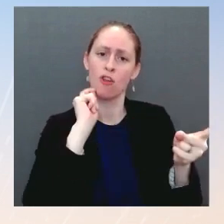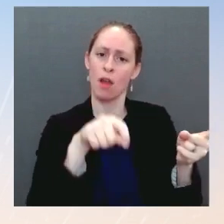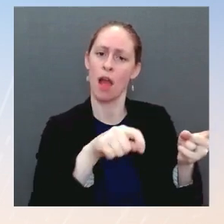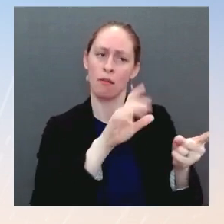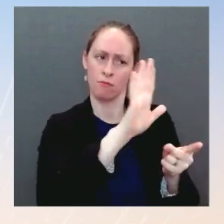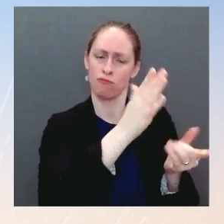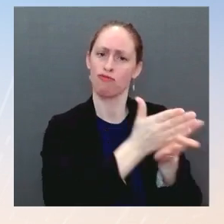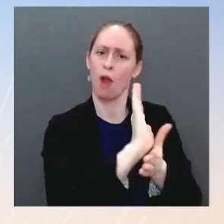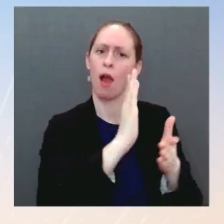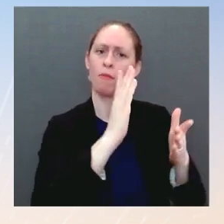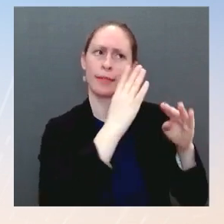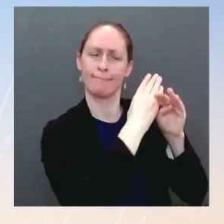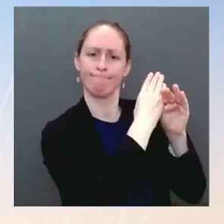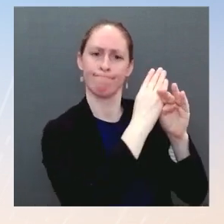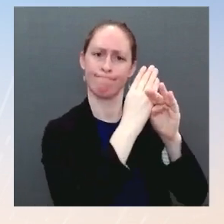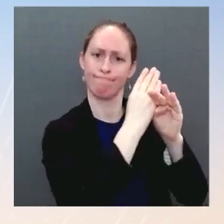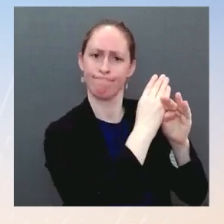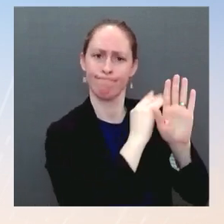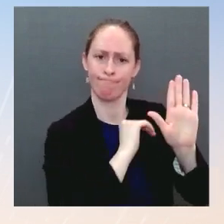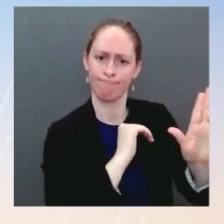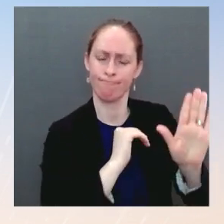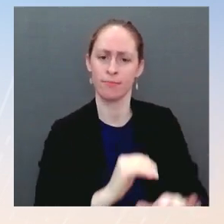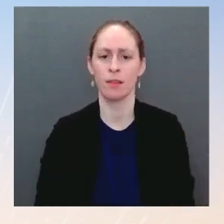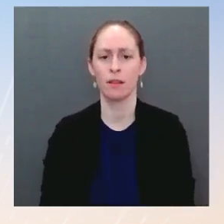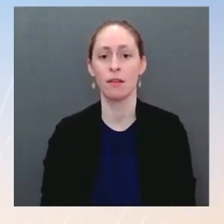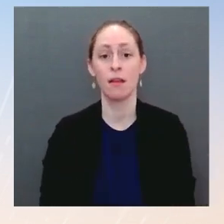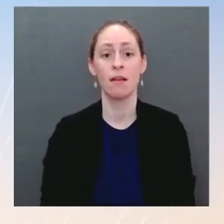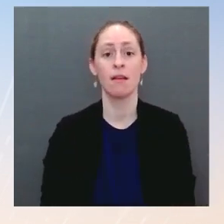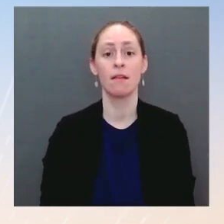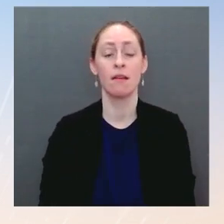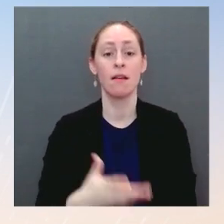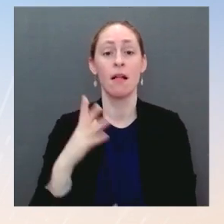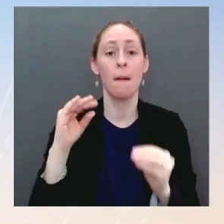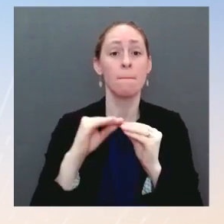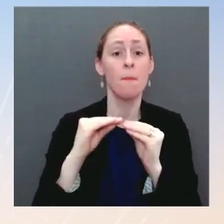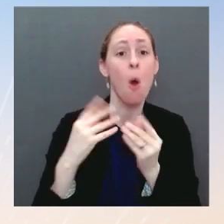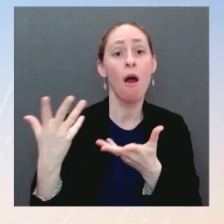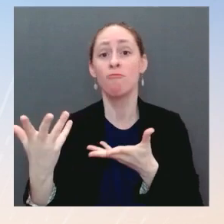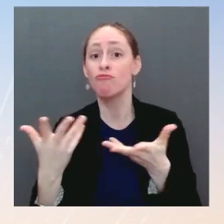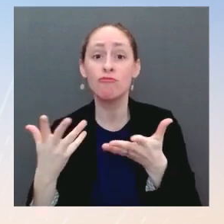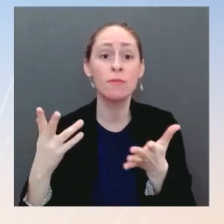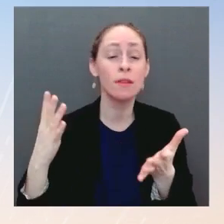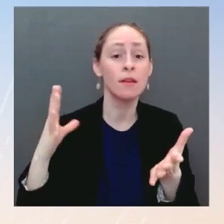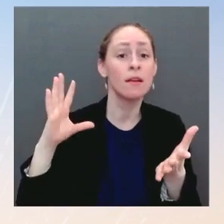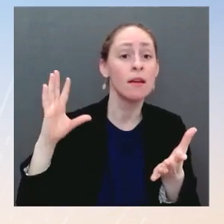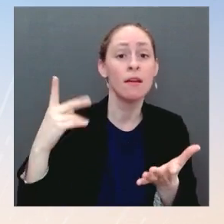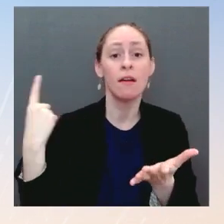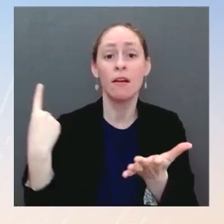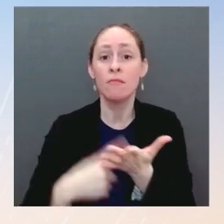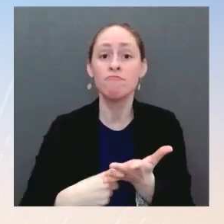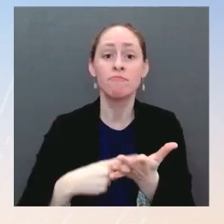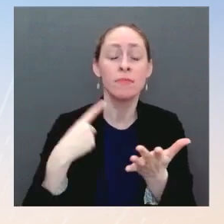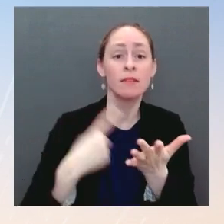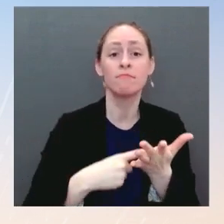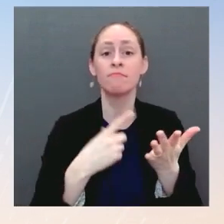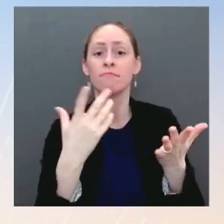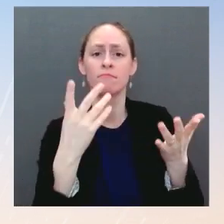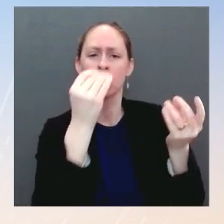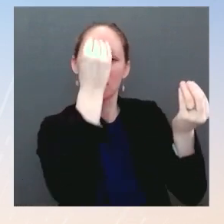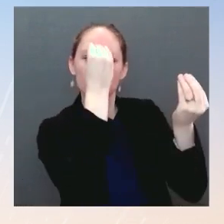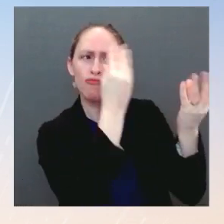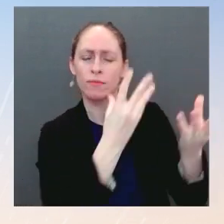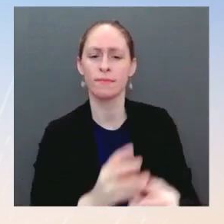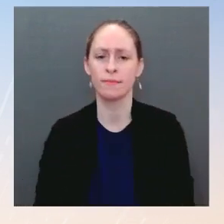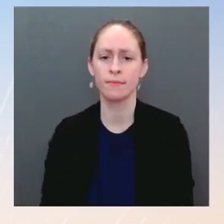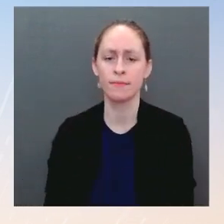announcement being delivered. The Has the White House changed its assessment? Has the Biden administration changed its assessment that a Russian invasion is